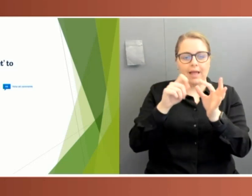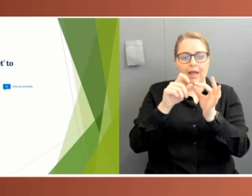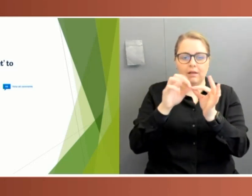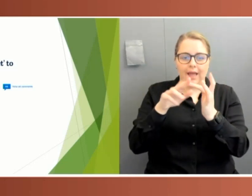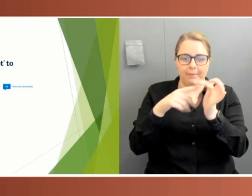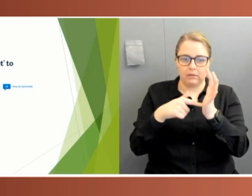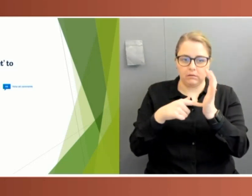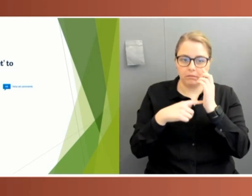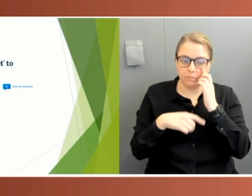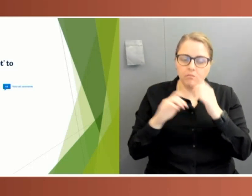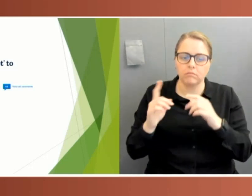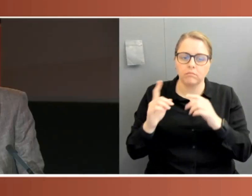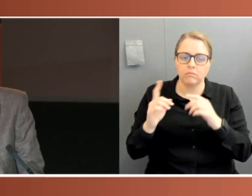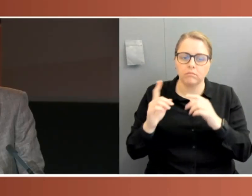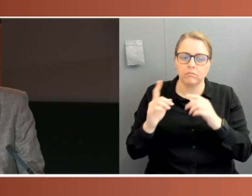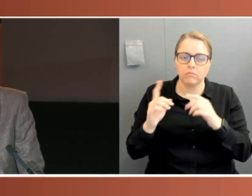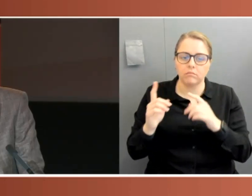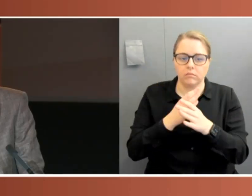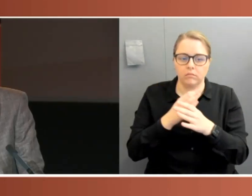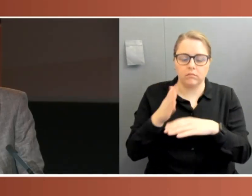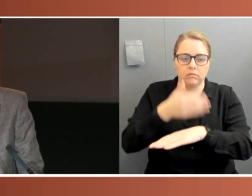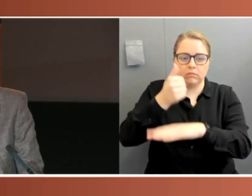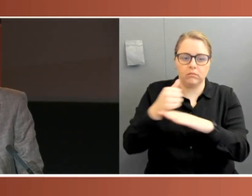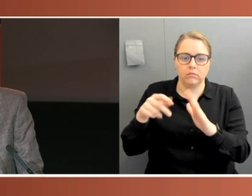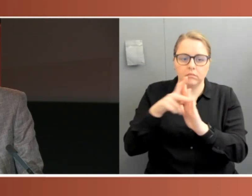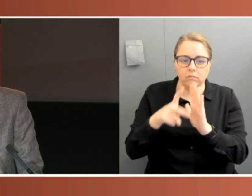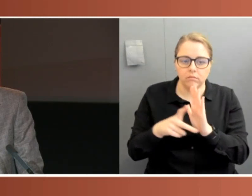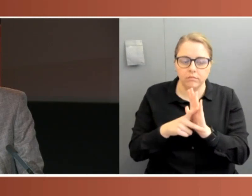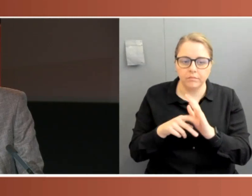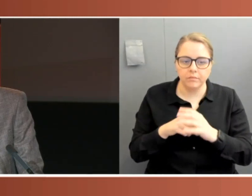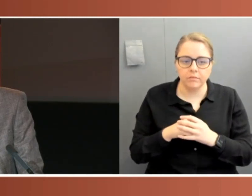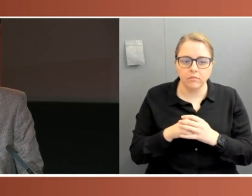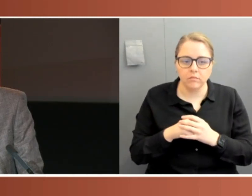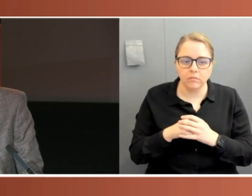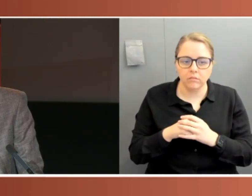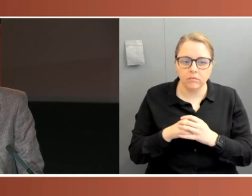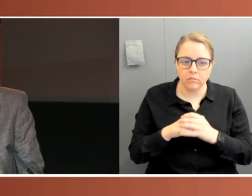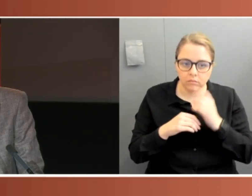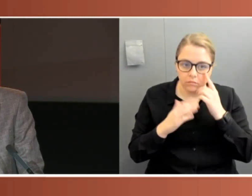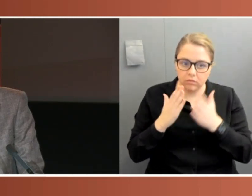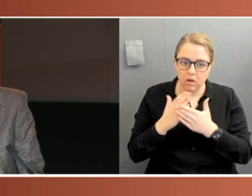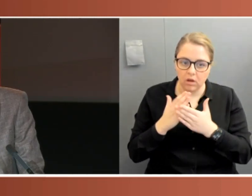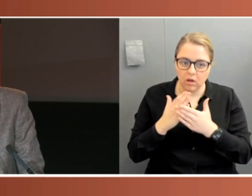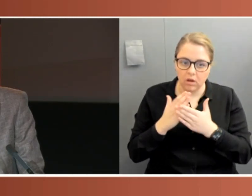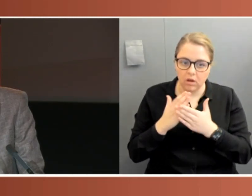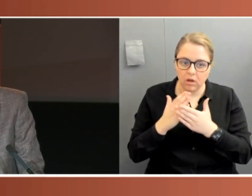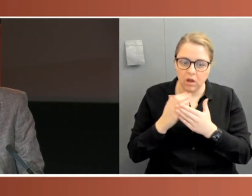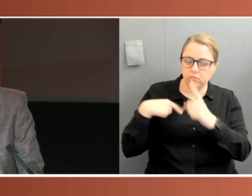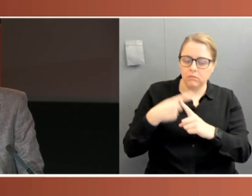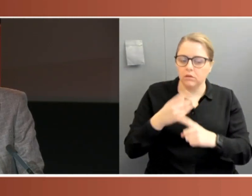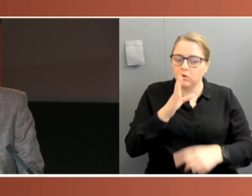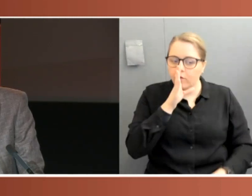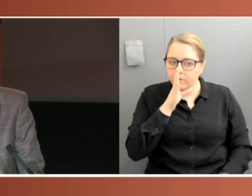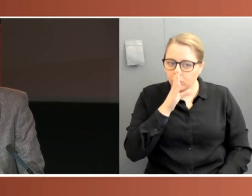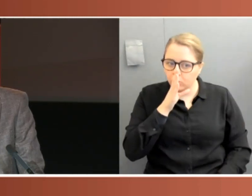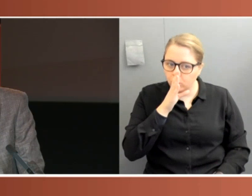of the Commonwealth Government's Cabinet. The Government adopted this approach to attract conventions of collective responsibility and confidentiality. These conventions flow from